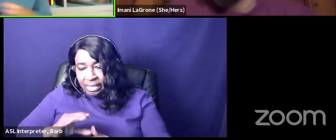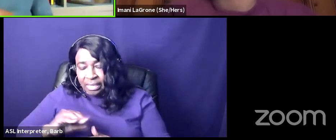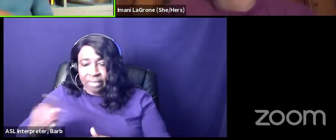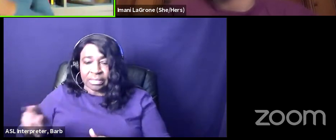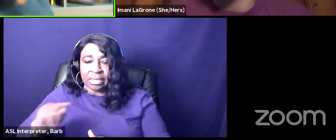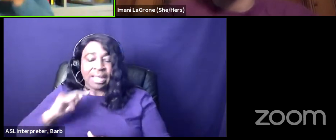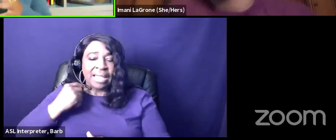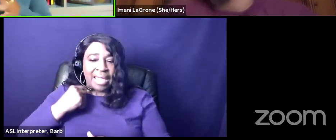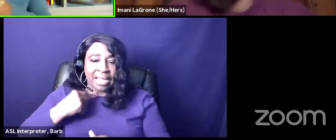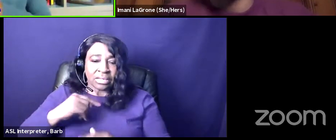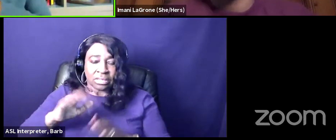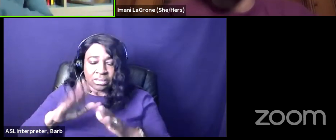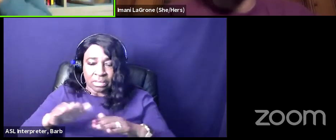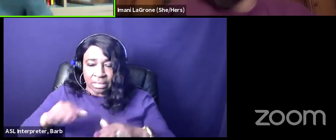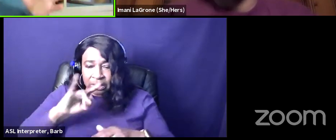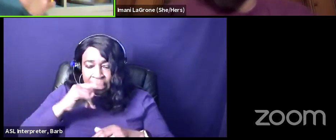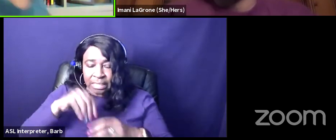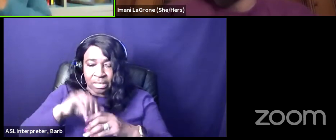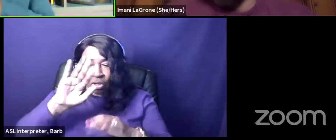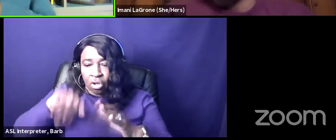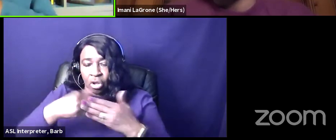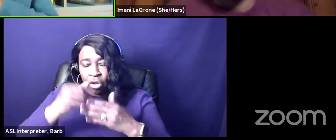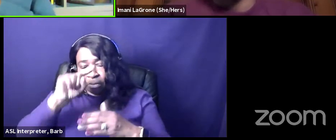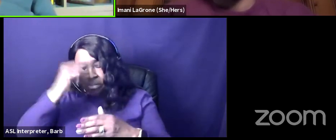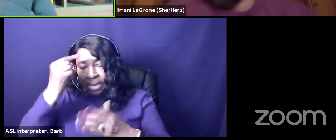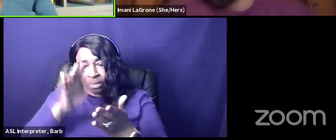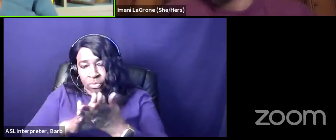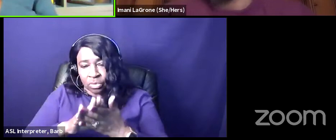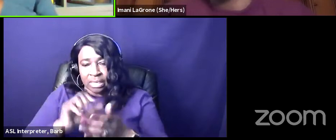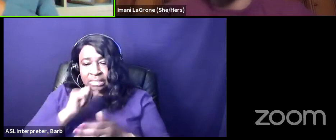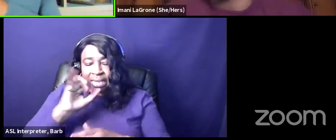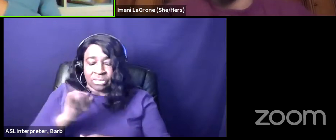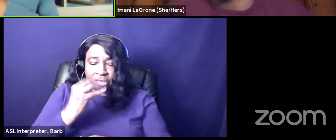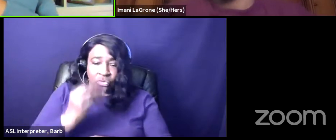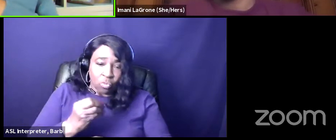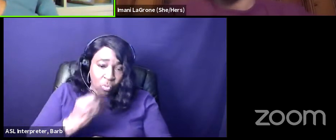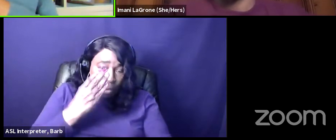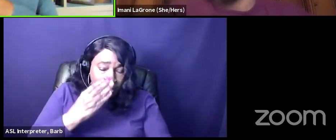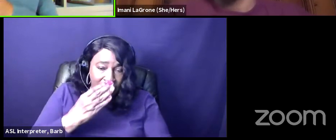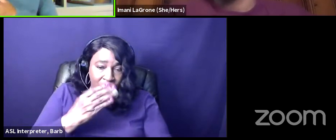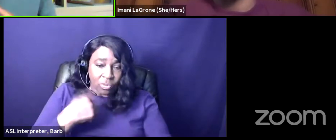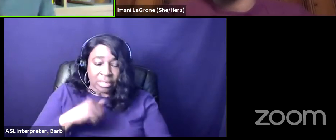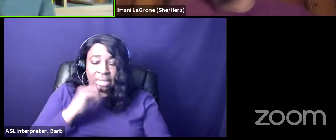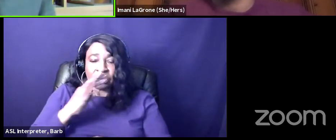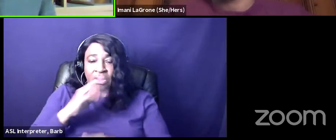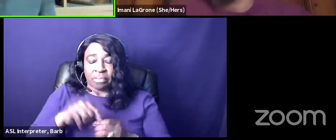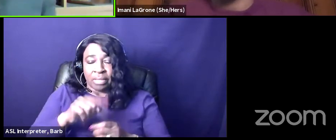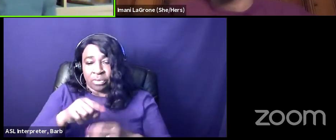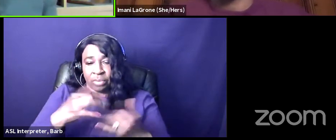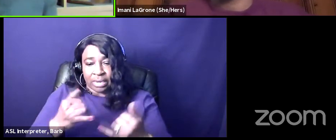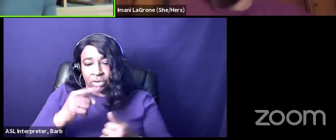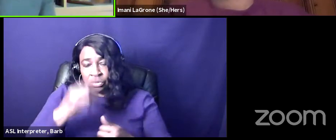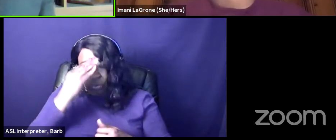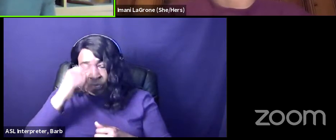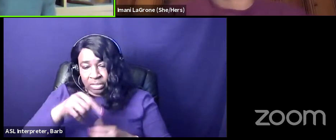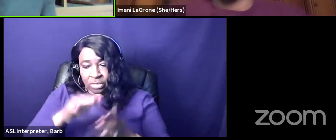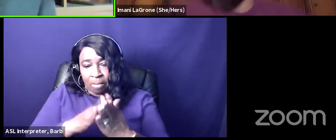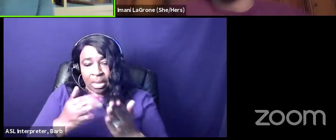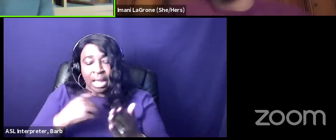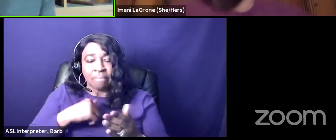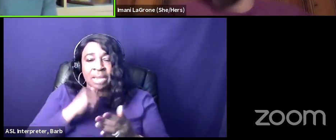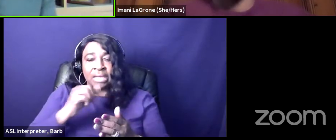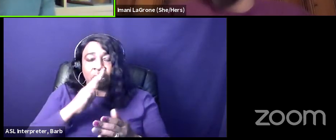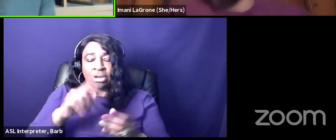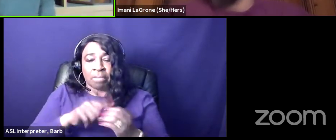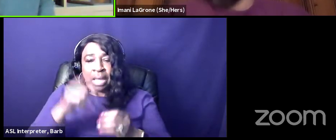-black school right or you know whatever it's not just whites we're not talking about them right now and if you notice in the book i'm like i'm not talking about y'all so